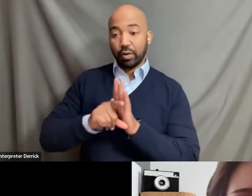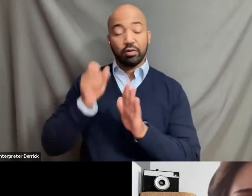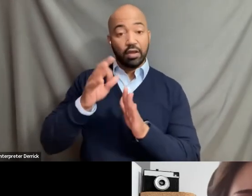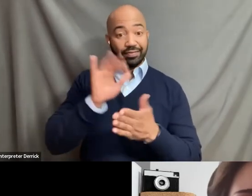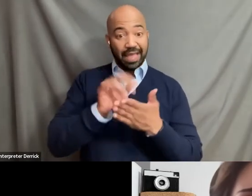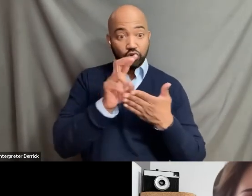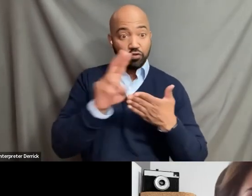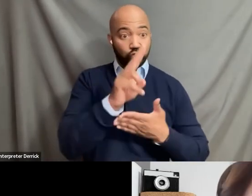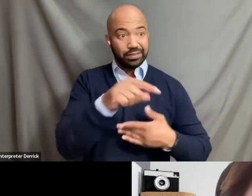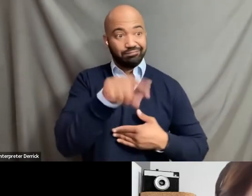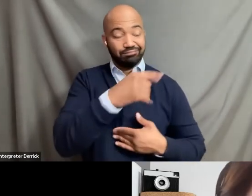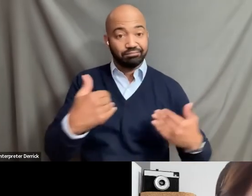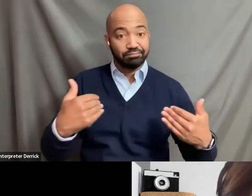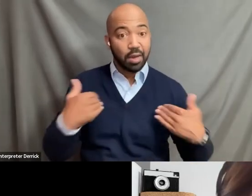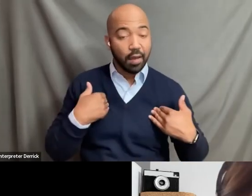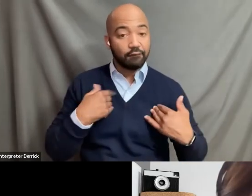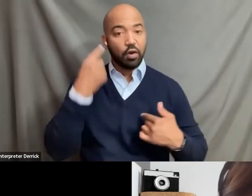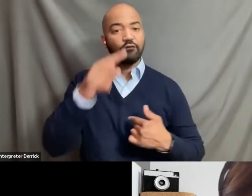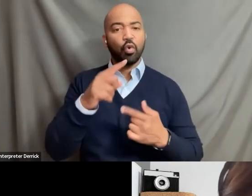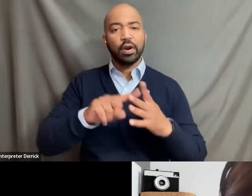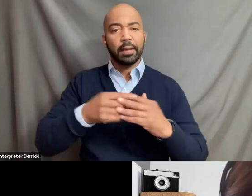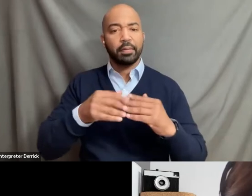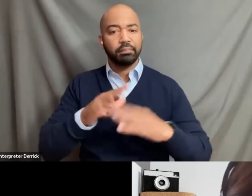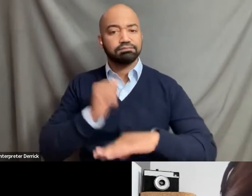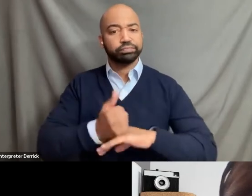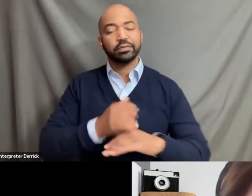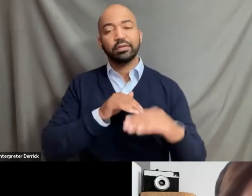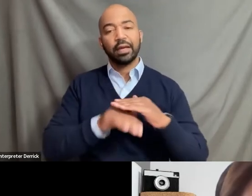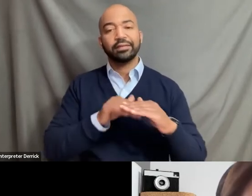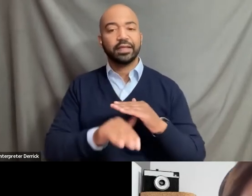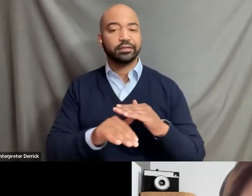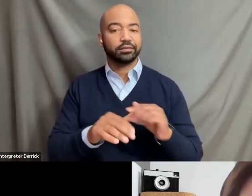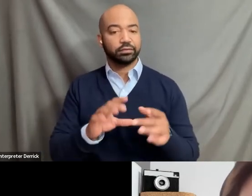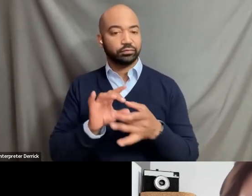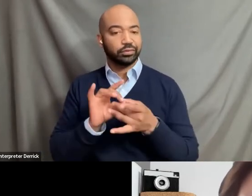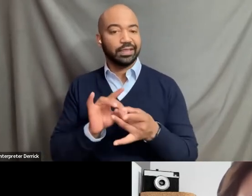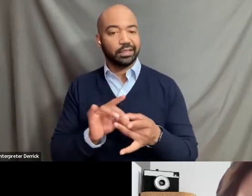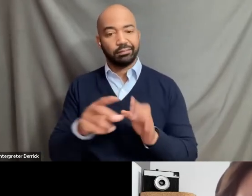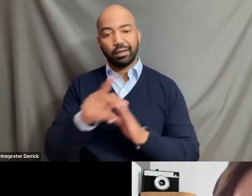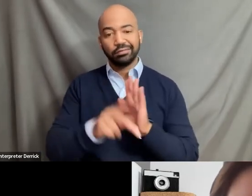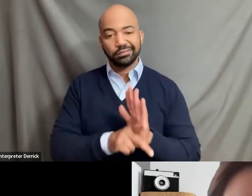has already in terms of implementing accessibility related policies.